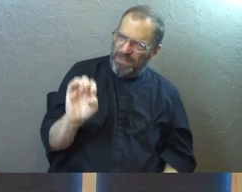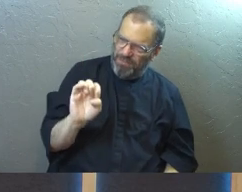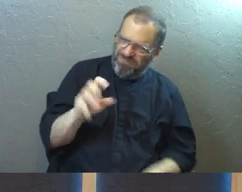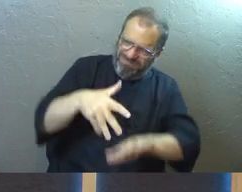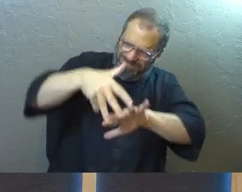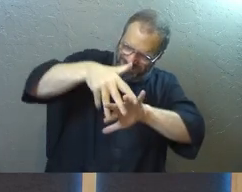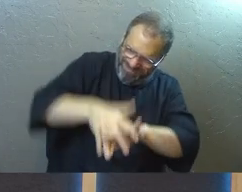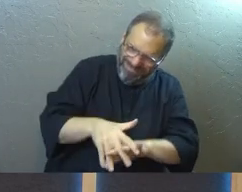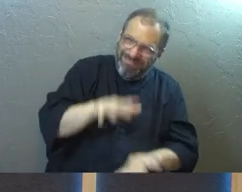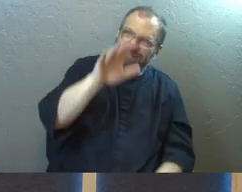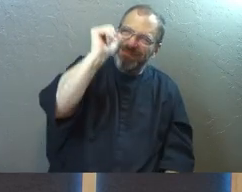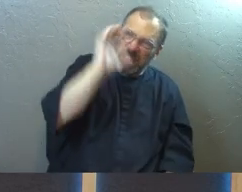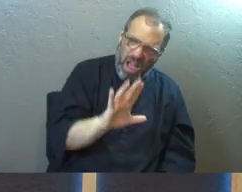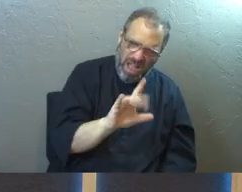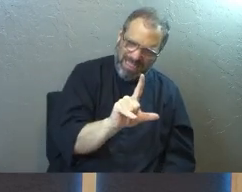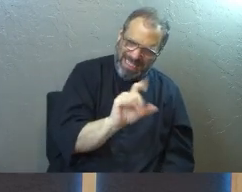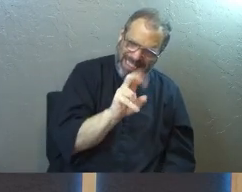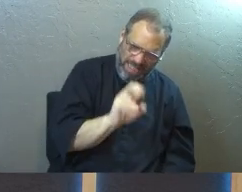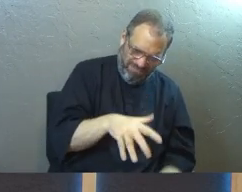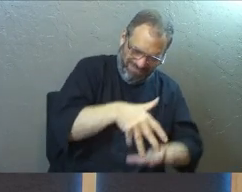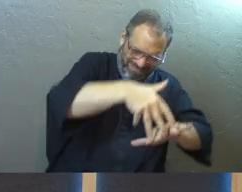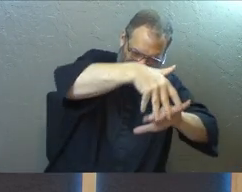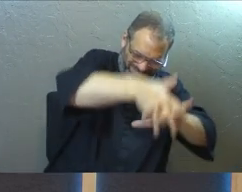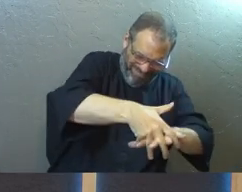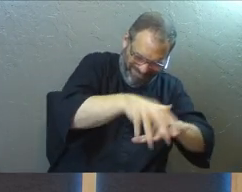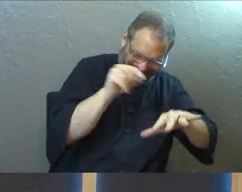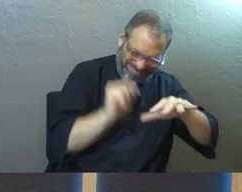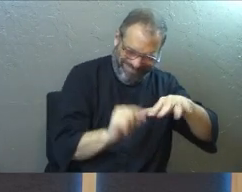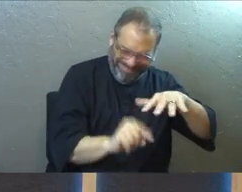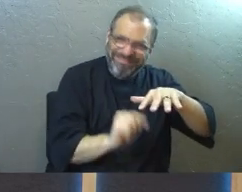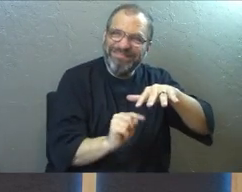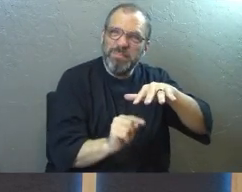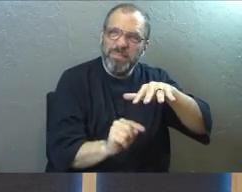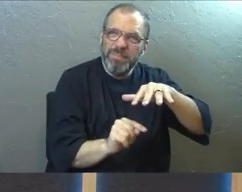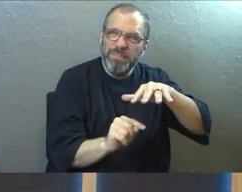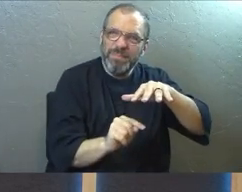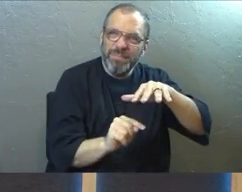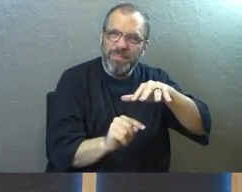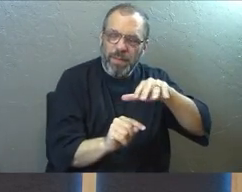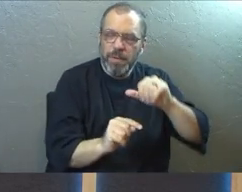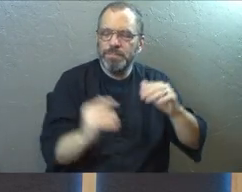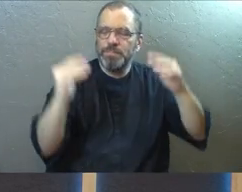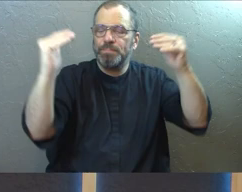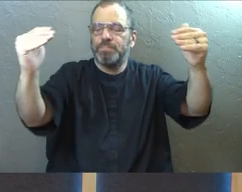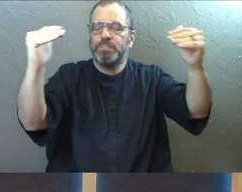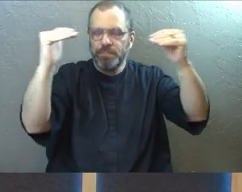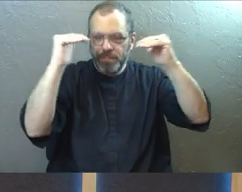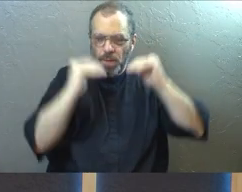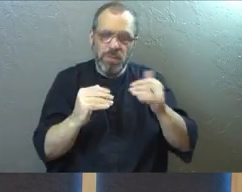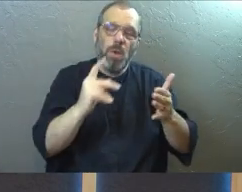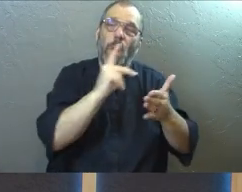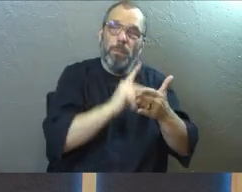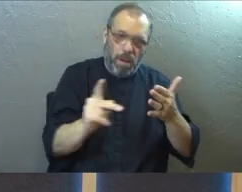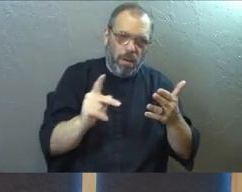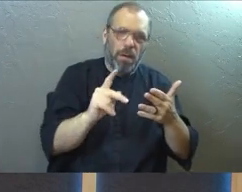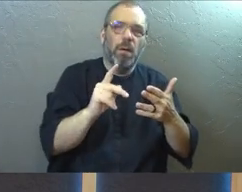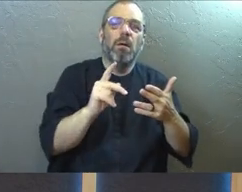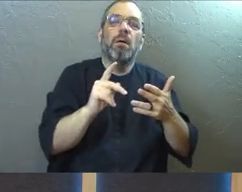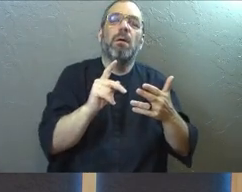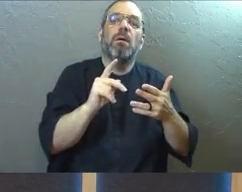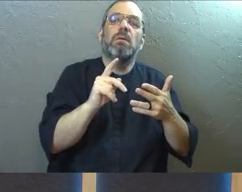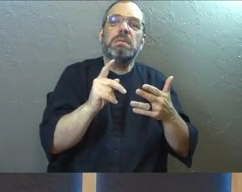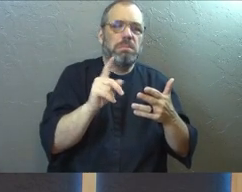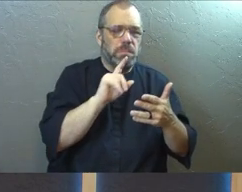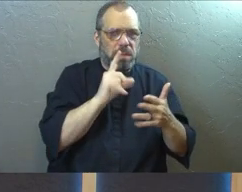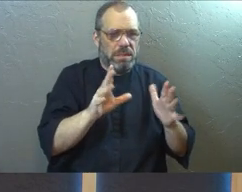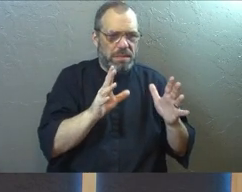God's love for you. And that's what keeps you strong. And now we're going to move on. So Paul just kind of the second chunk we're going to look